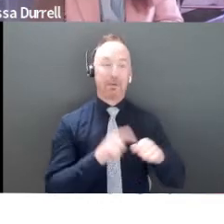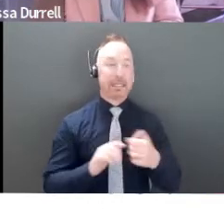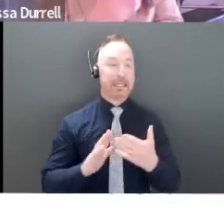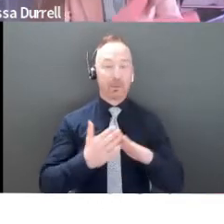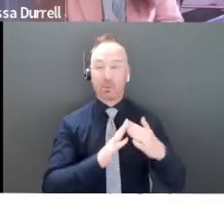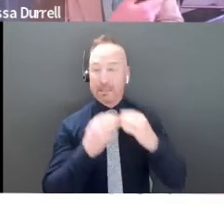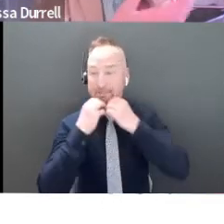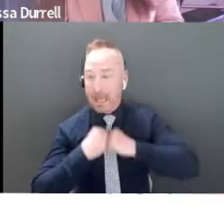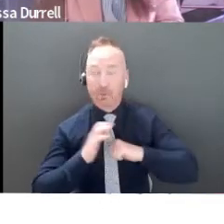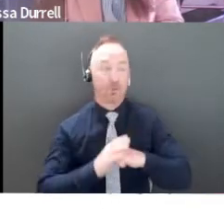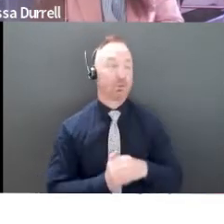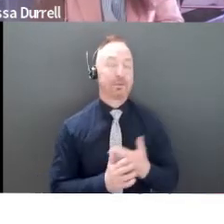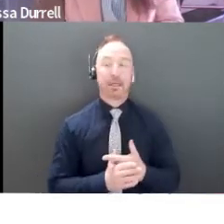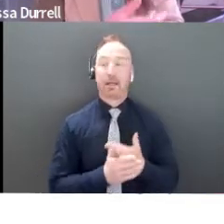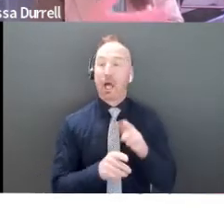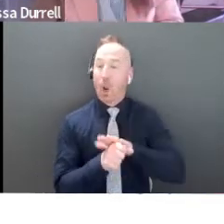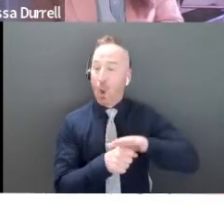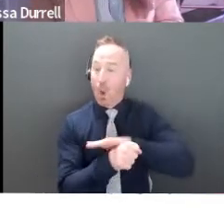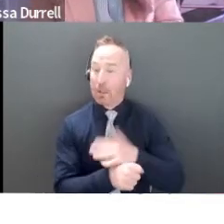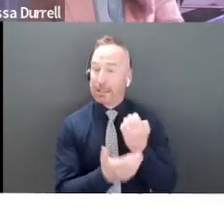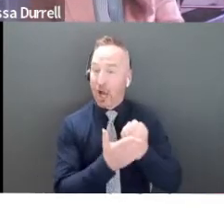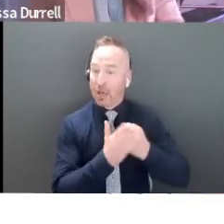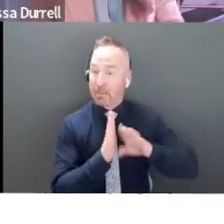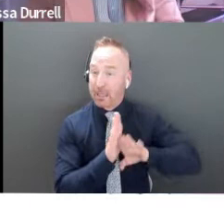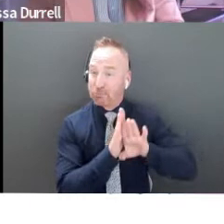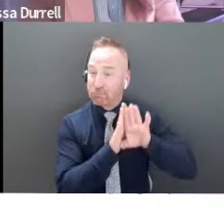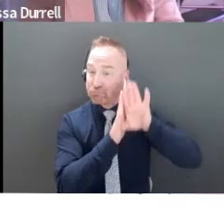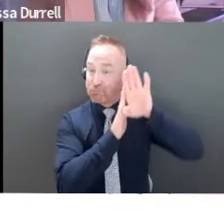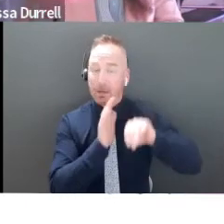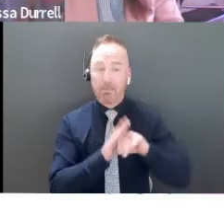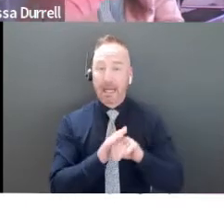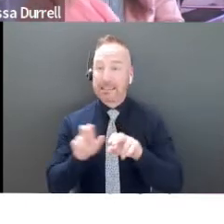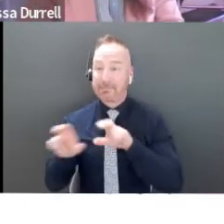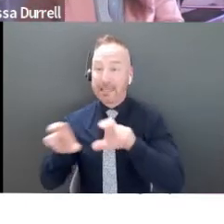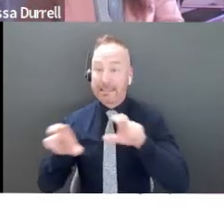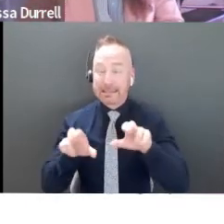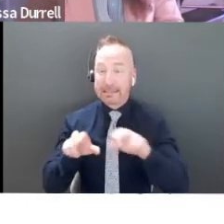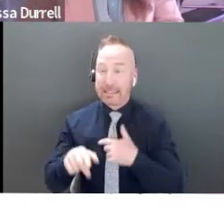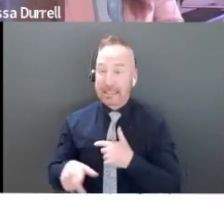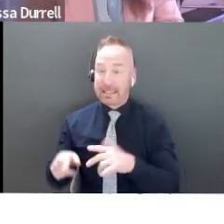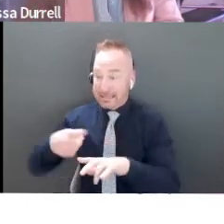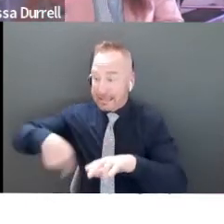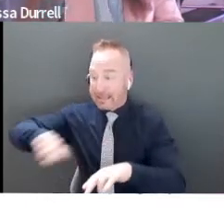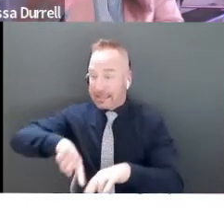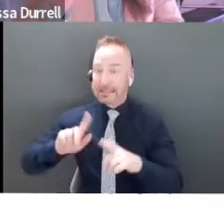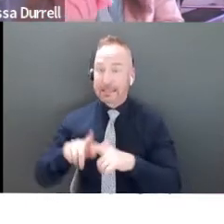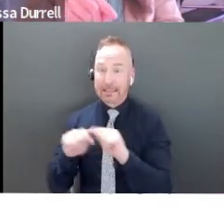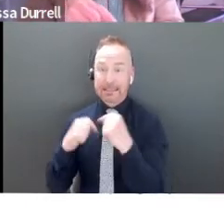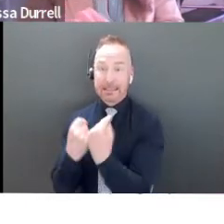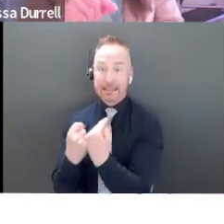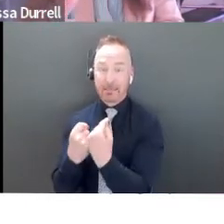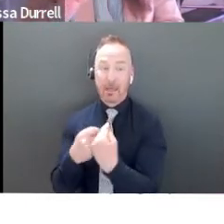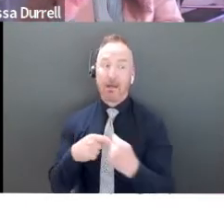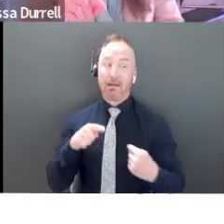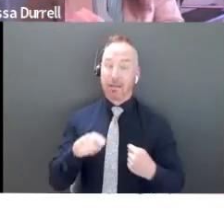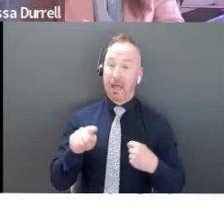and their local economy. But the other thing is they invest in a team. So they want to see this team succeed. So this is your